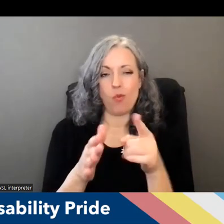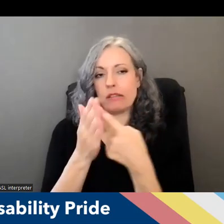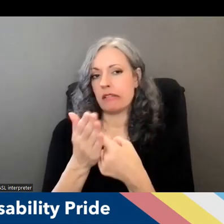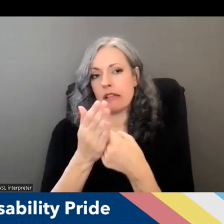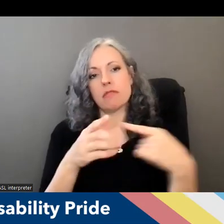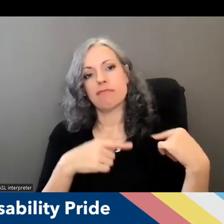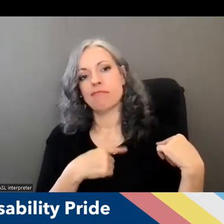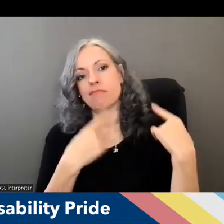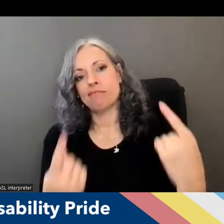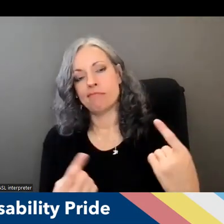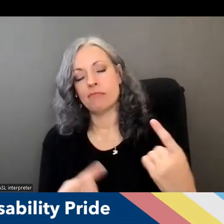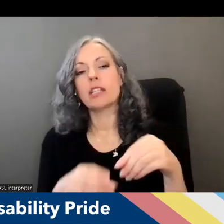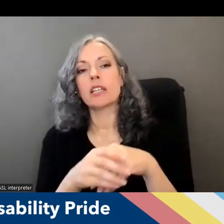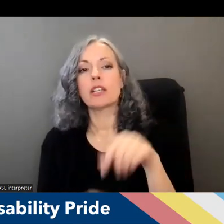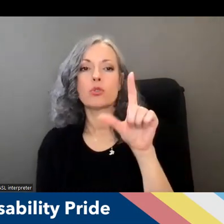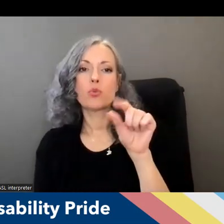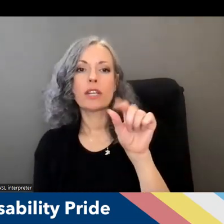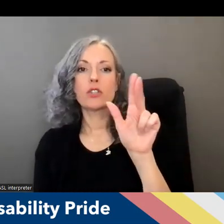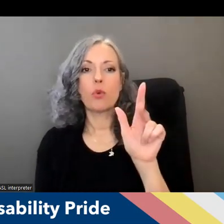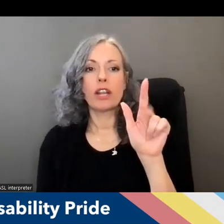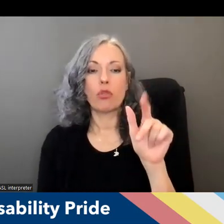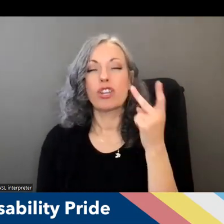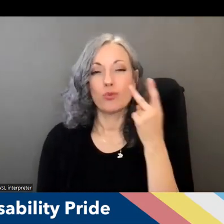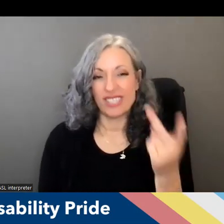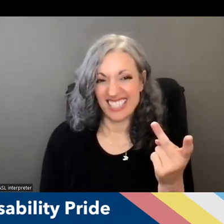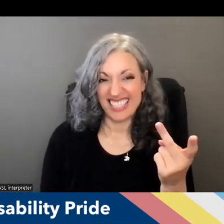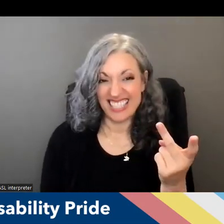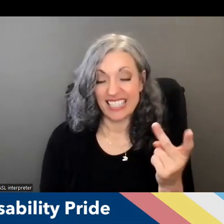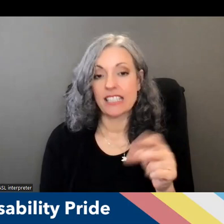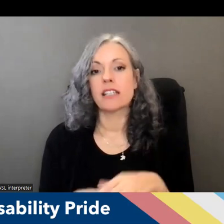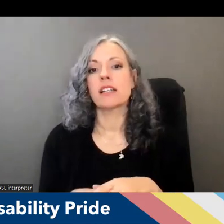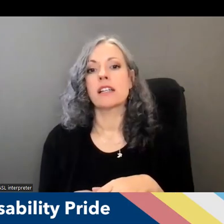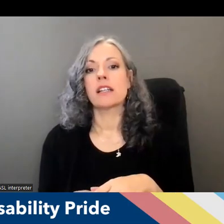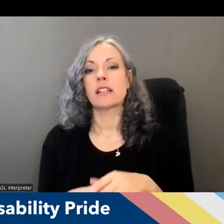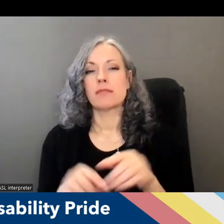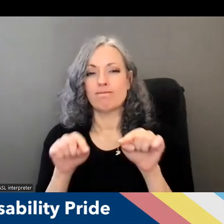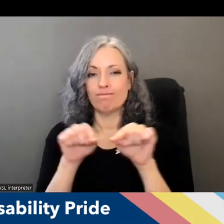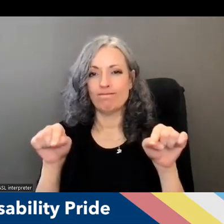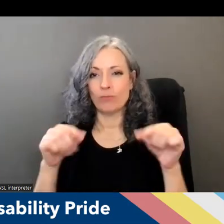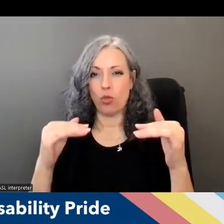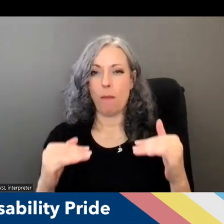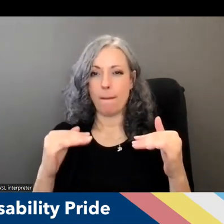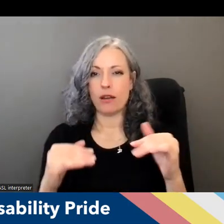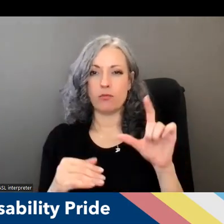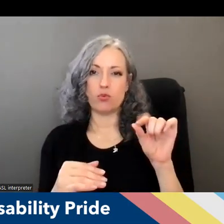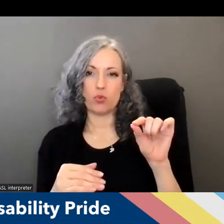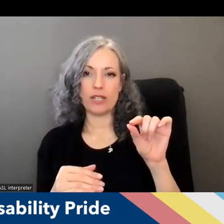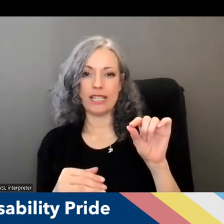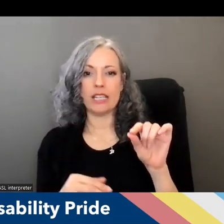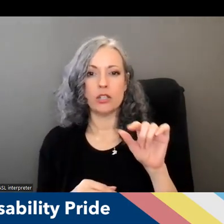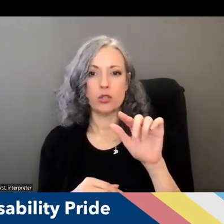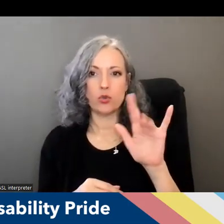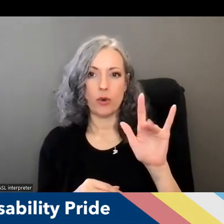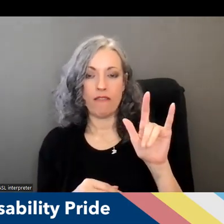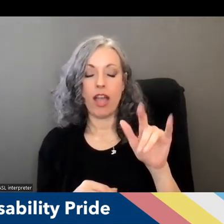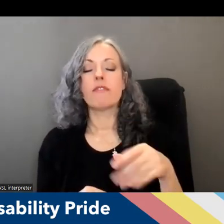in 2023 there on the bottom the marker is 2025 is where the 65 plus population